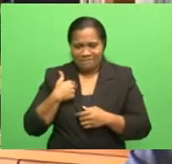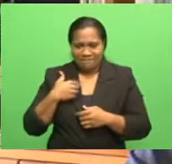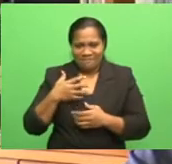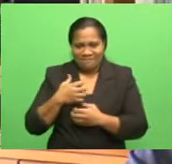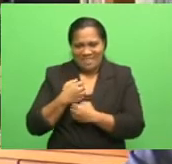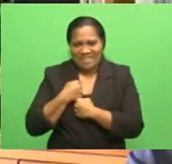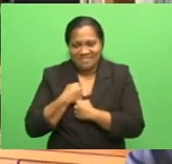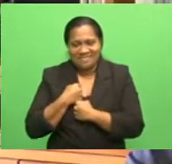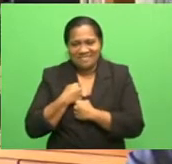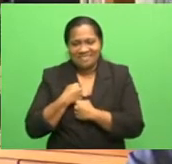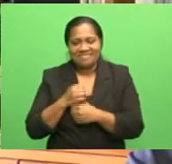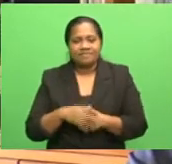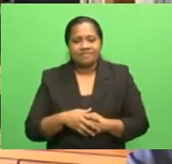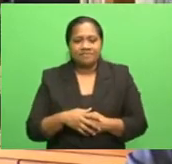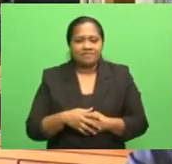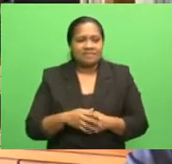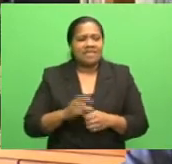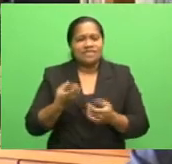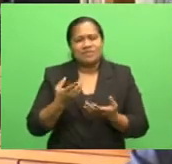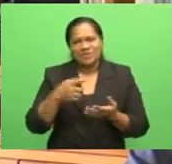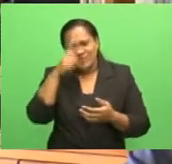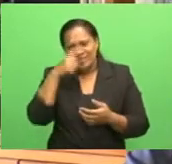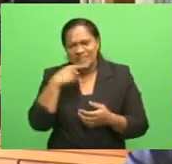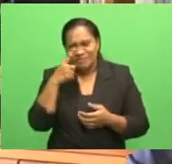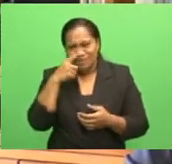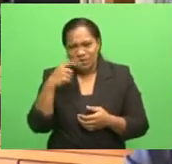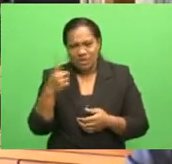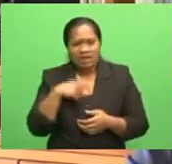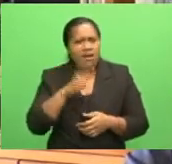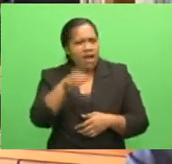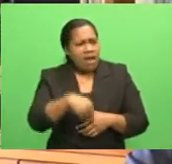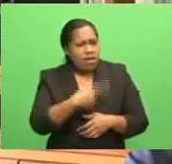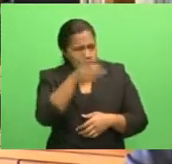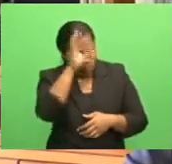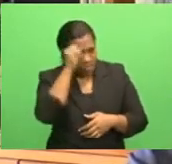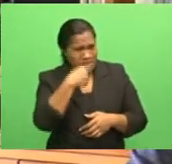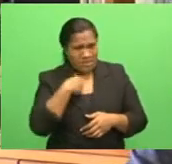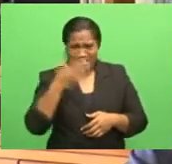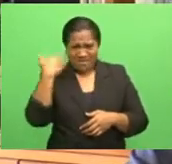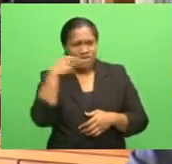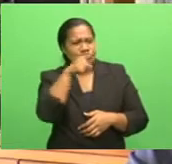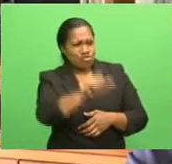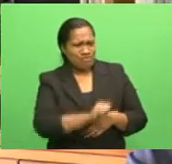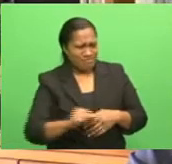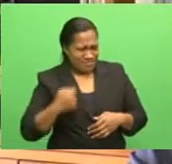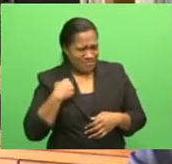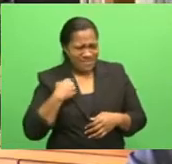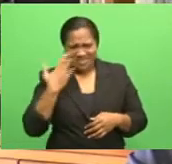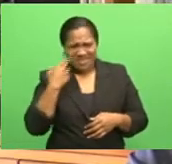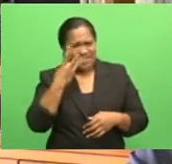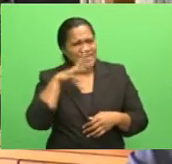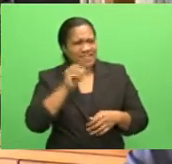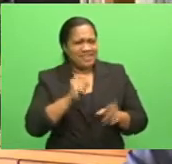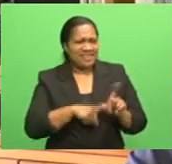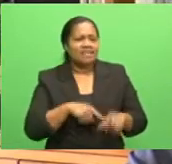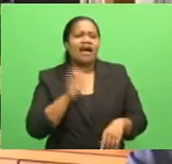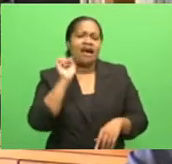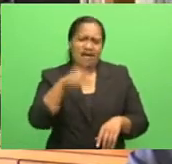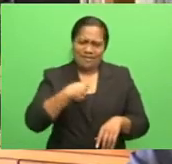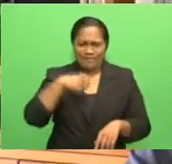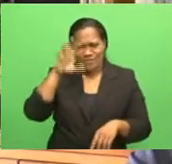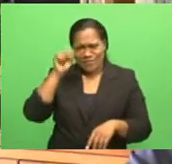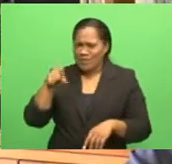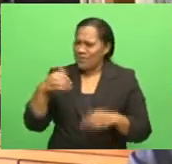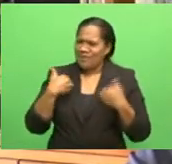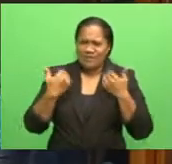And the patients will say, you remember me, you operated on me 30 years ago. And I say, no, I don't remember you. Or I nod and say, yeah, I remember you very well. So the highlight